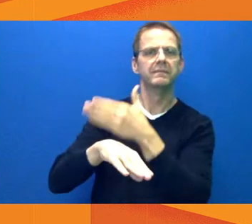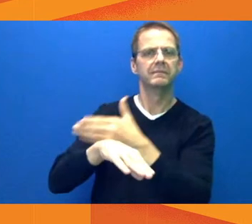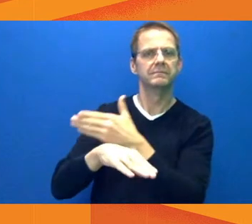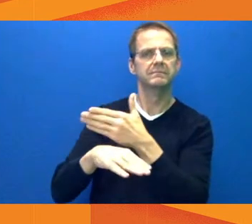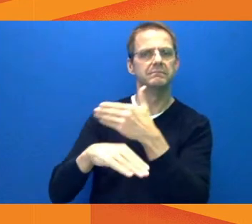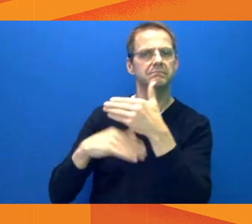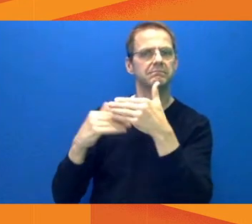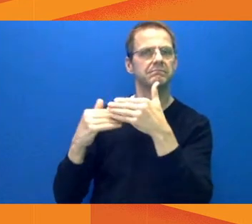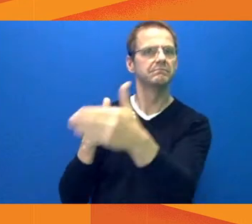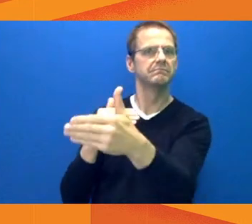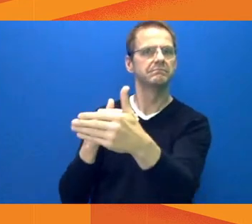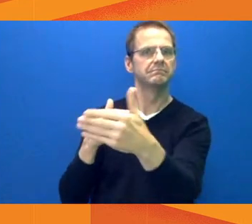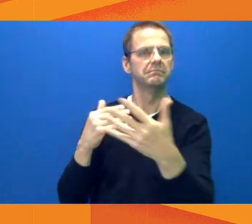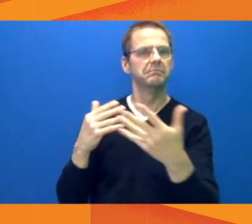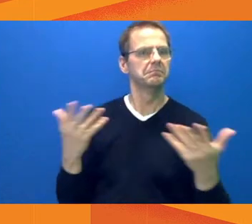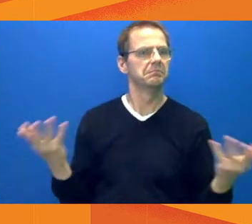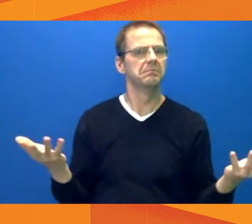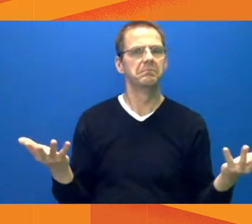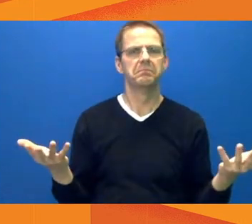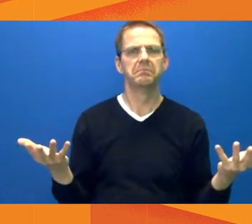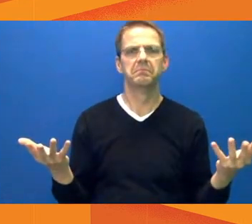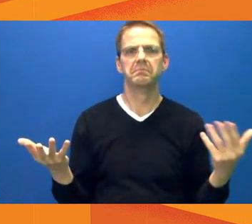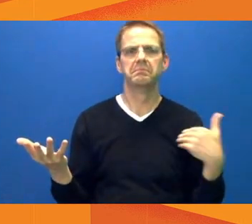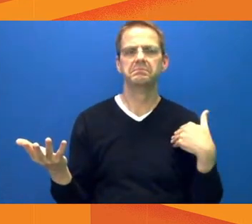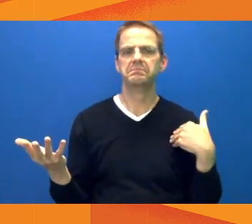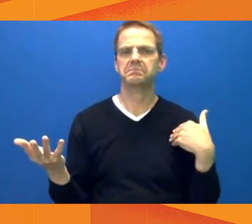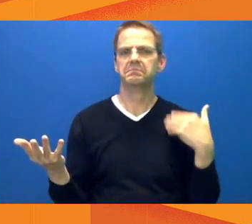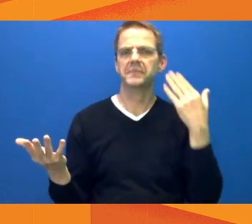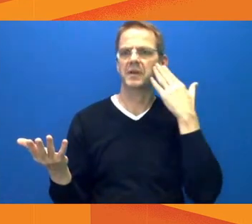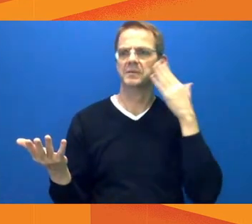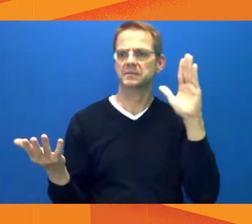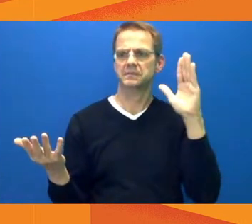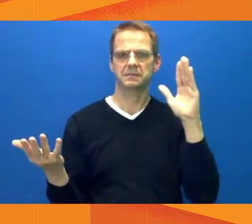So, yeah.